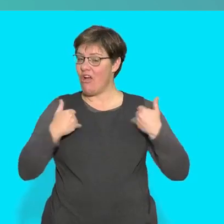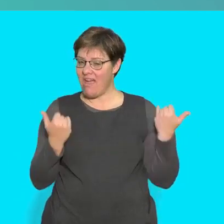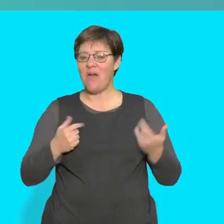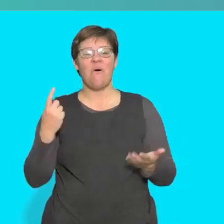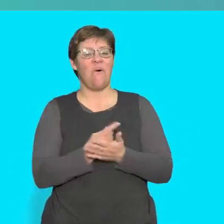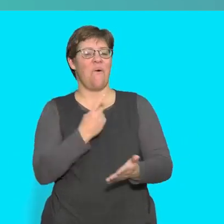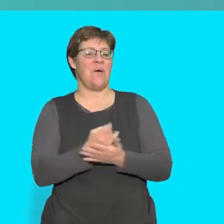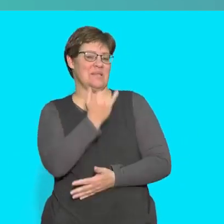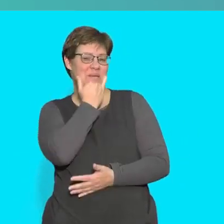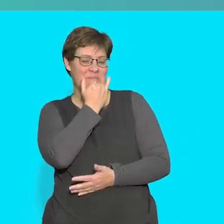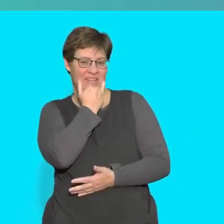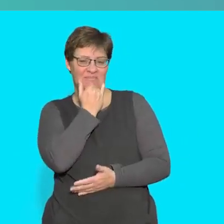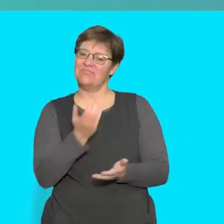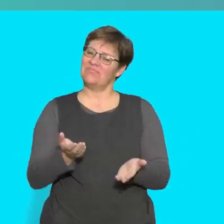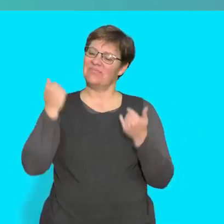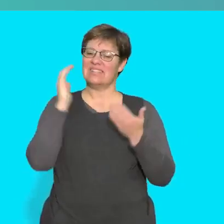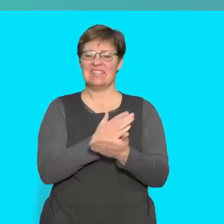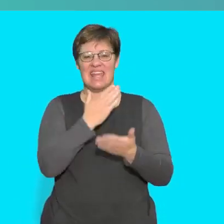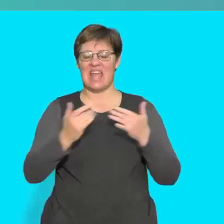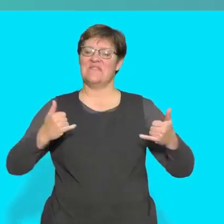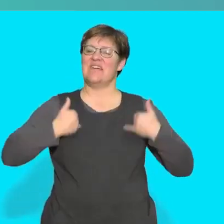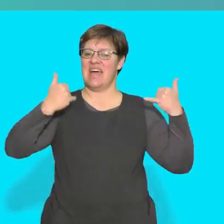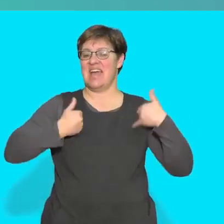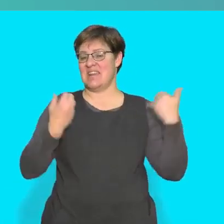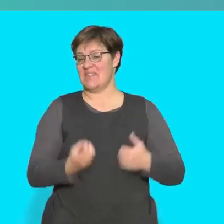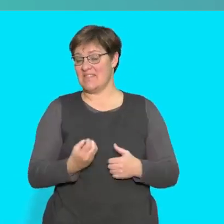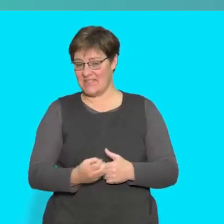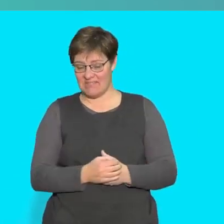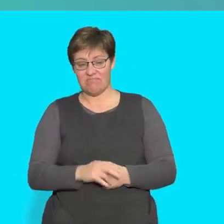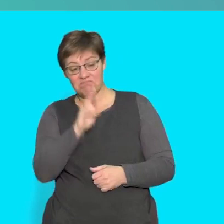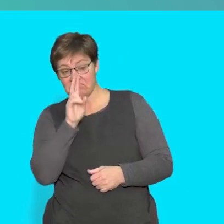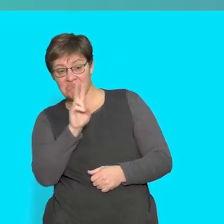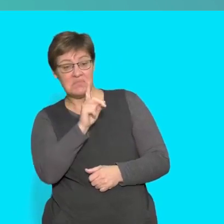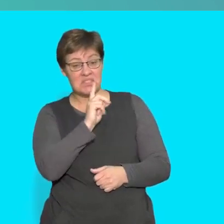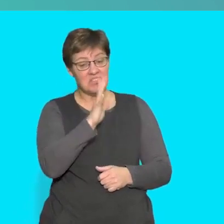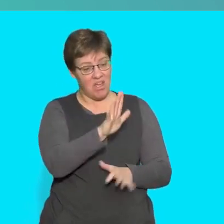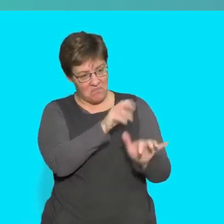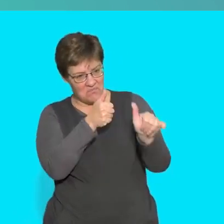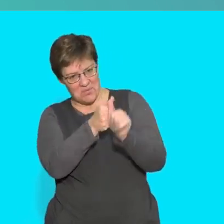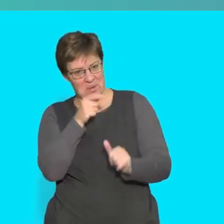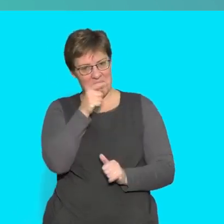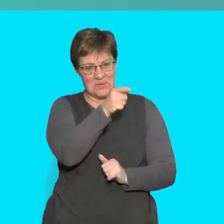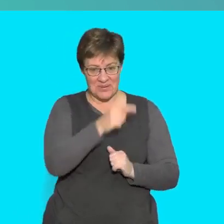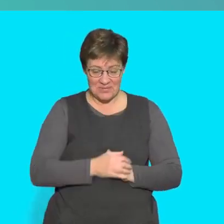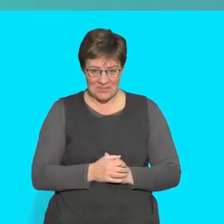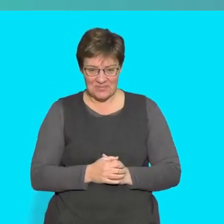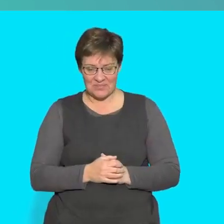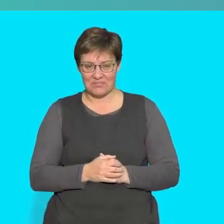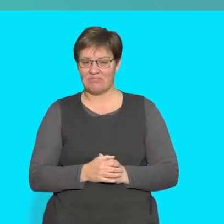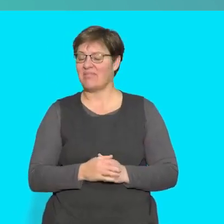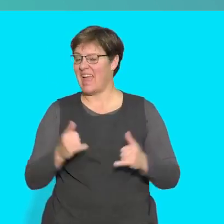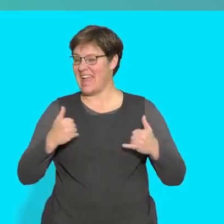we are happy. Let's sing a song about having fun. Watch your teacher and follow the actions you see.